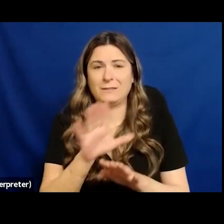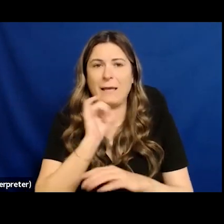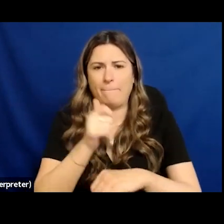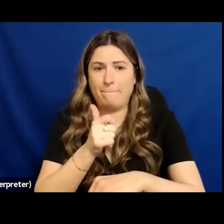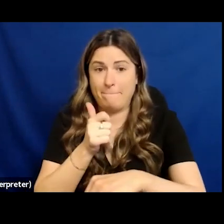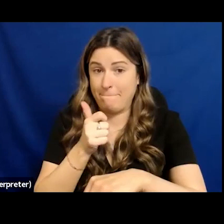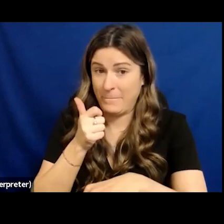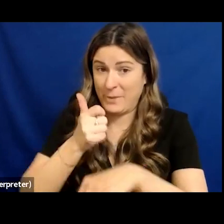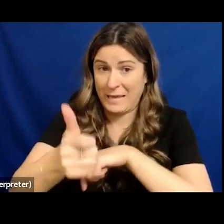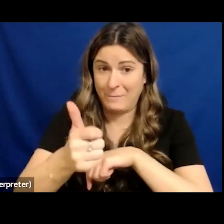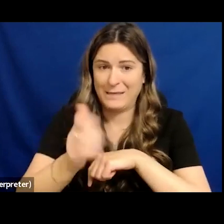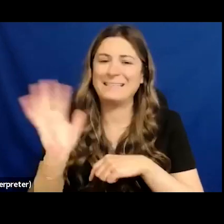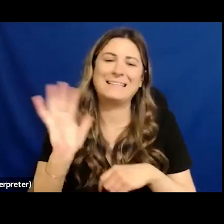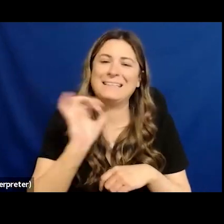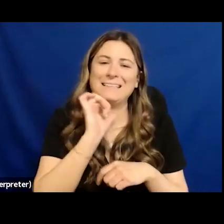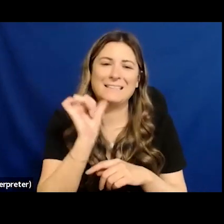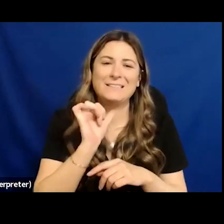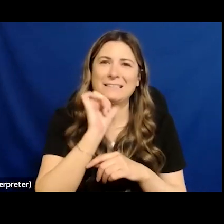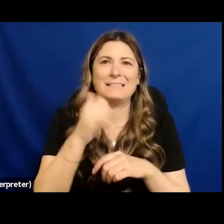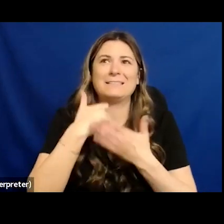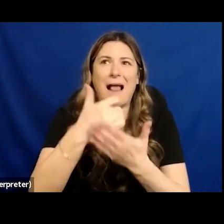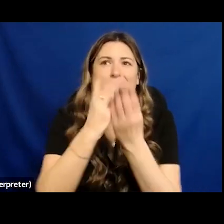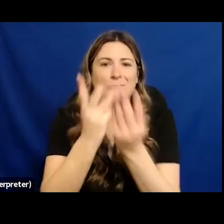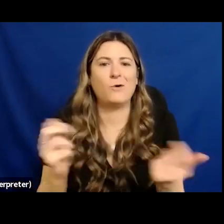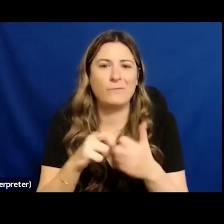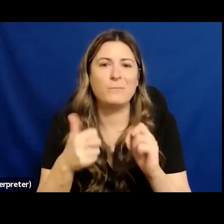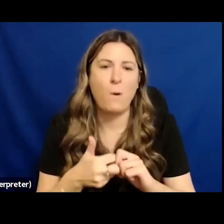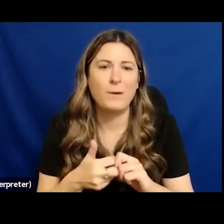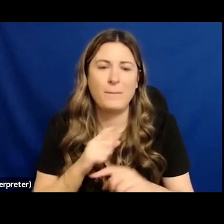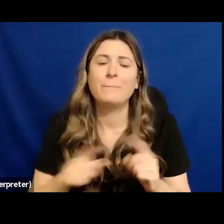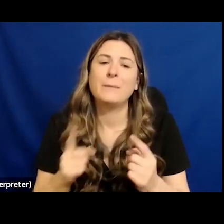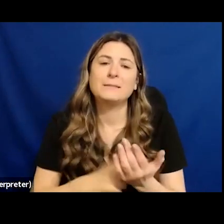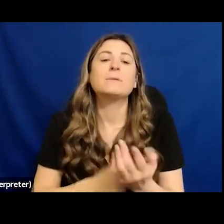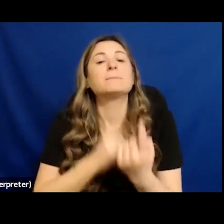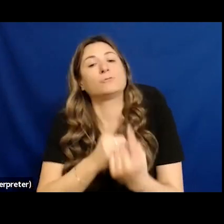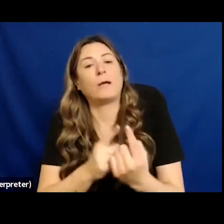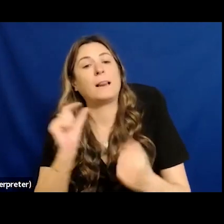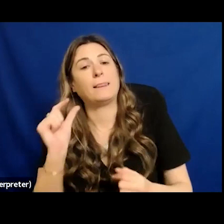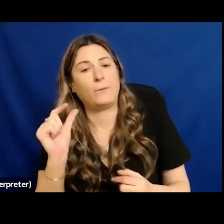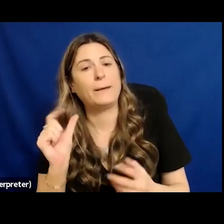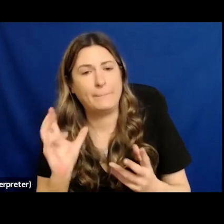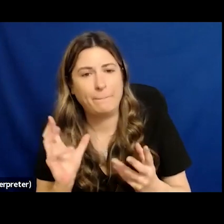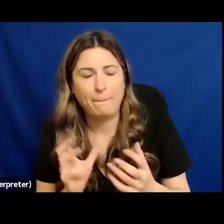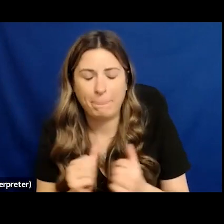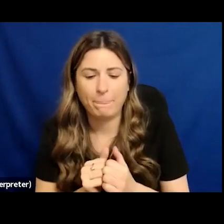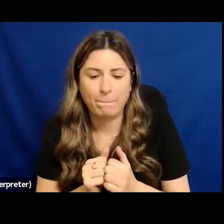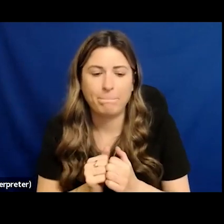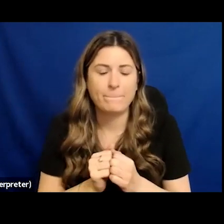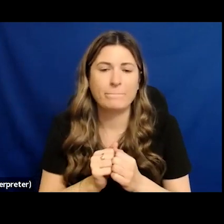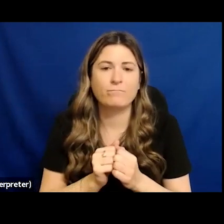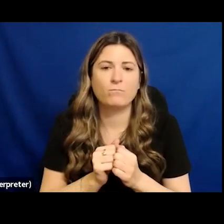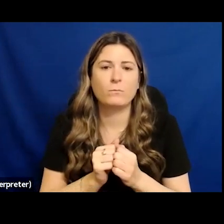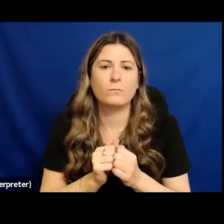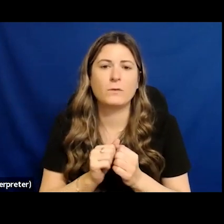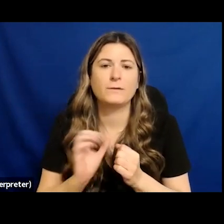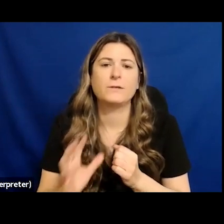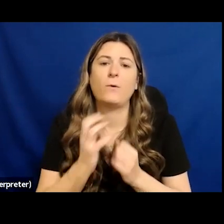I I kind of get confused and I get struggled a little bit so um I just want to say um I appreciate the